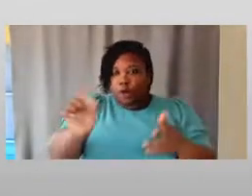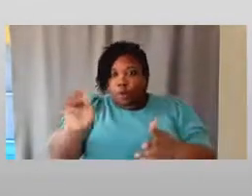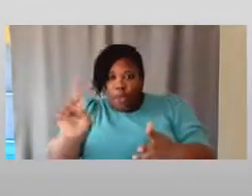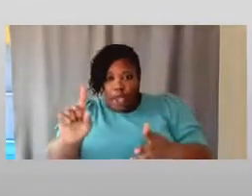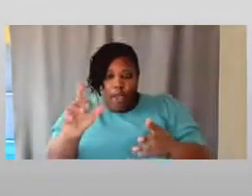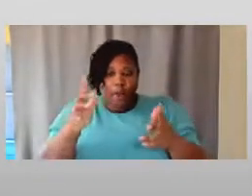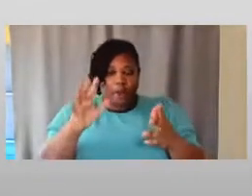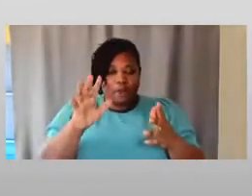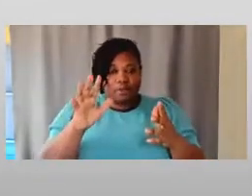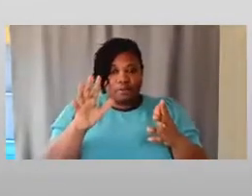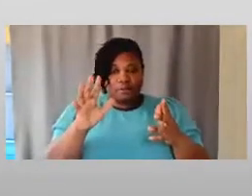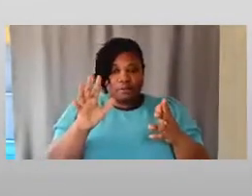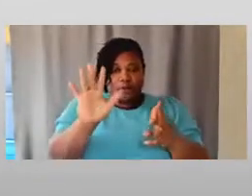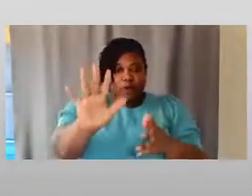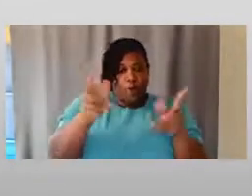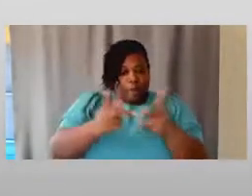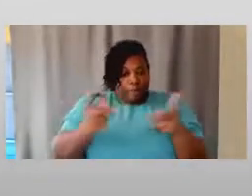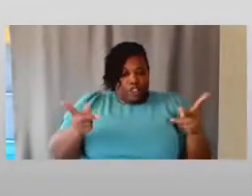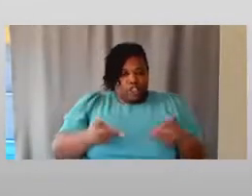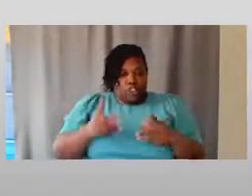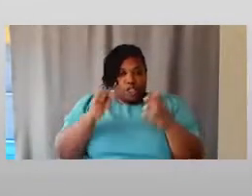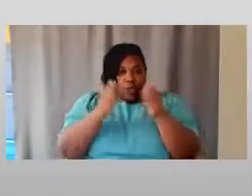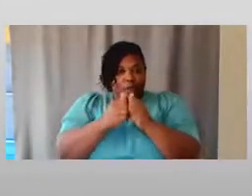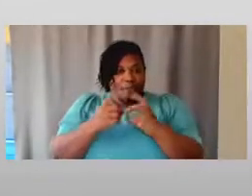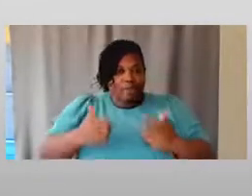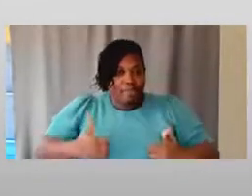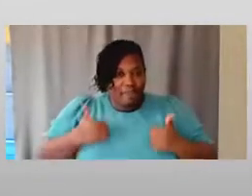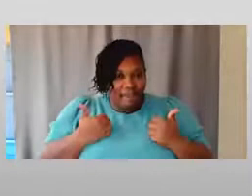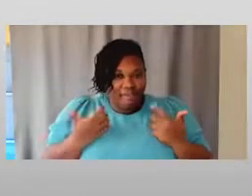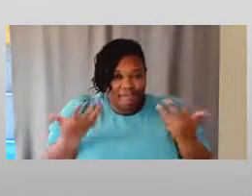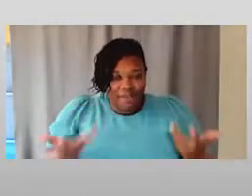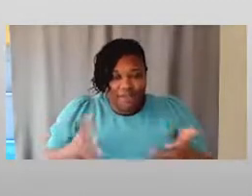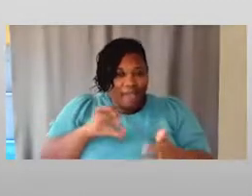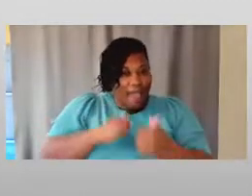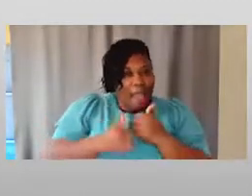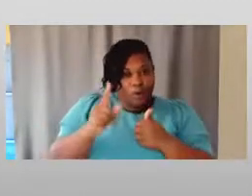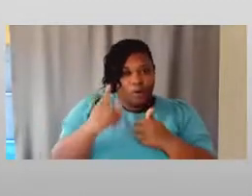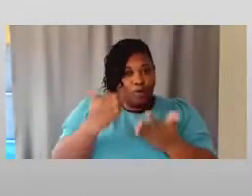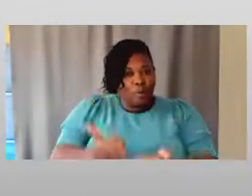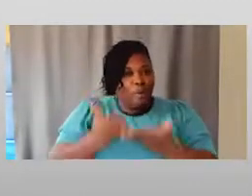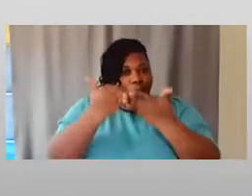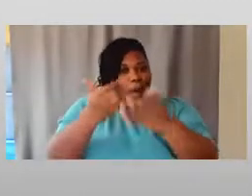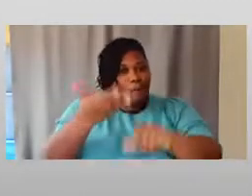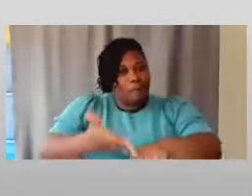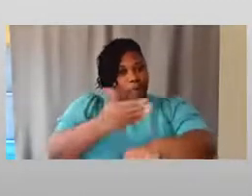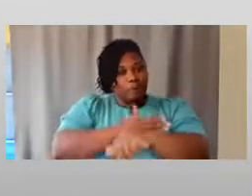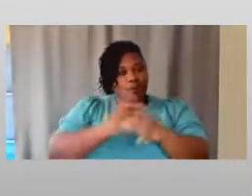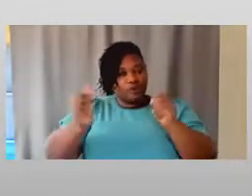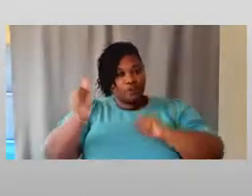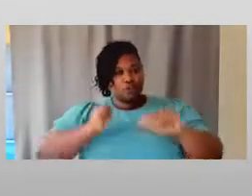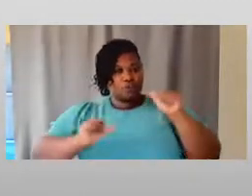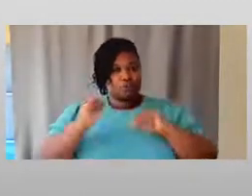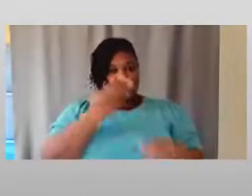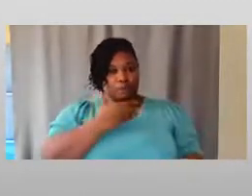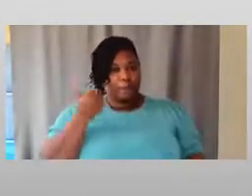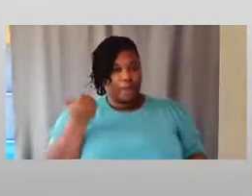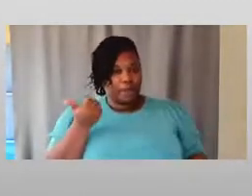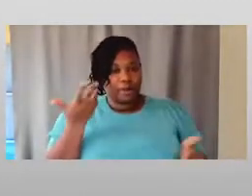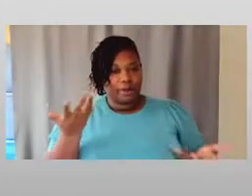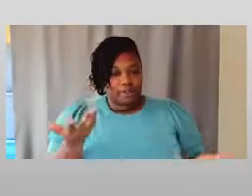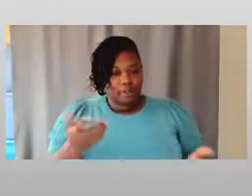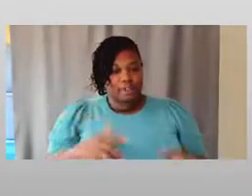concert of life and how you make the show better and help other people in the process. Because, yeah,